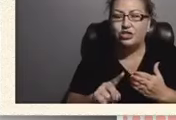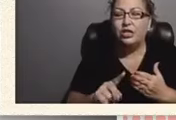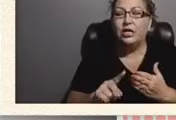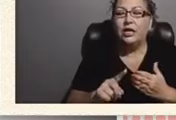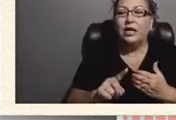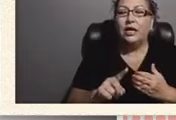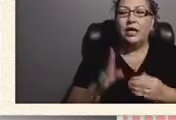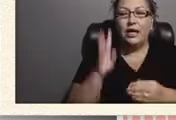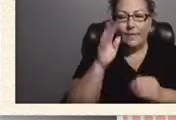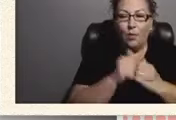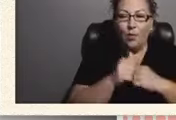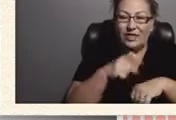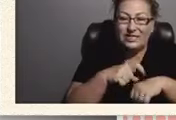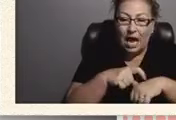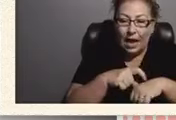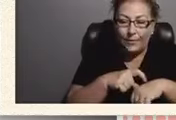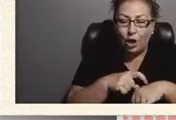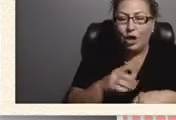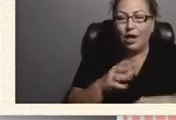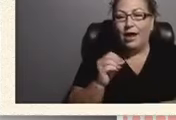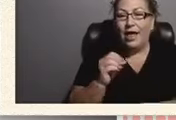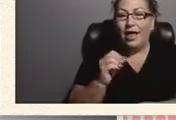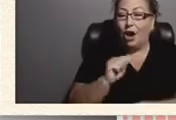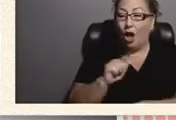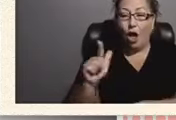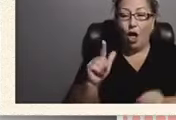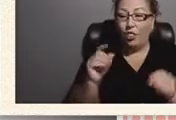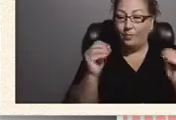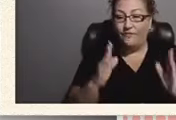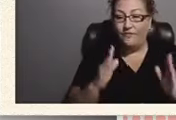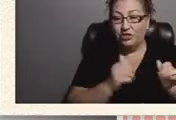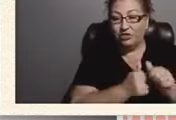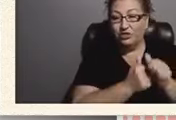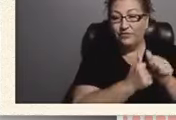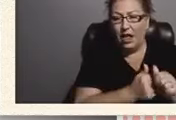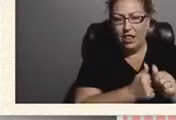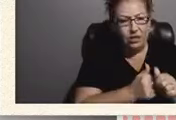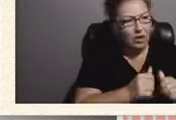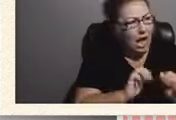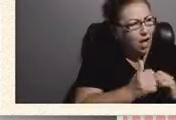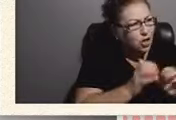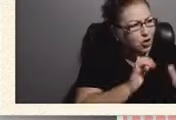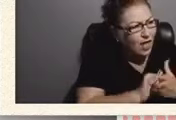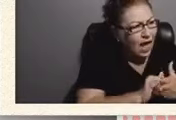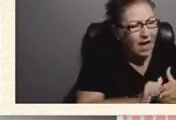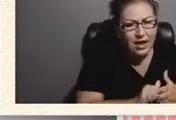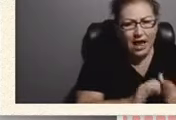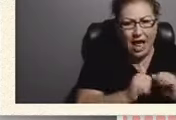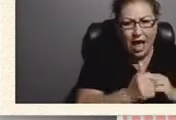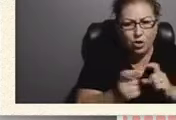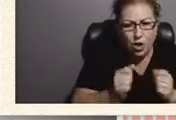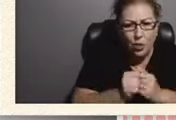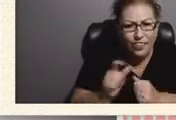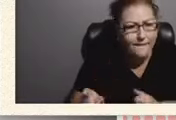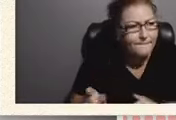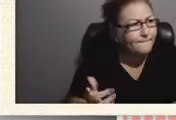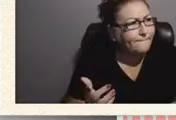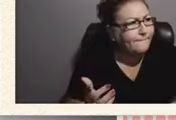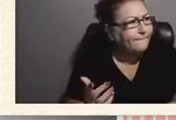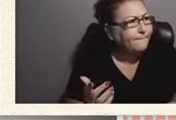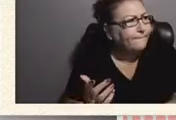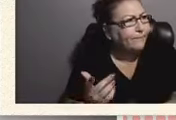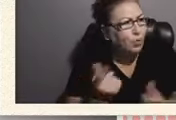all the professors start talking how do you do how do you deal with him and she said